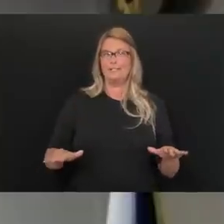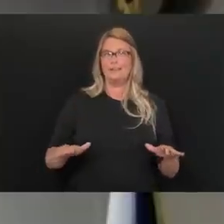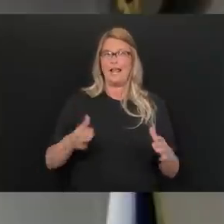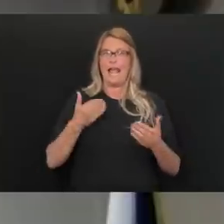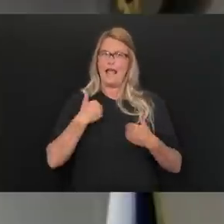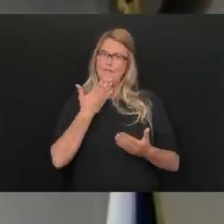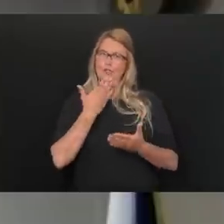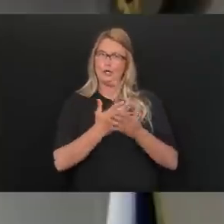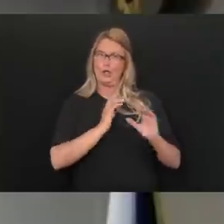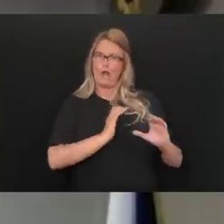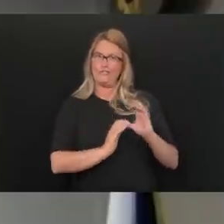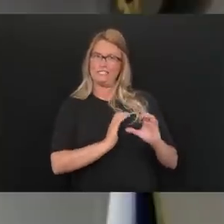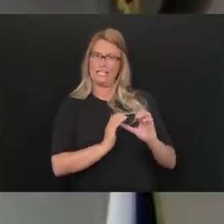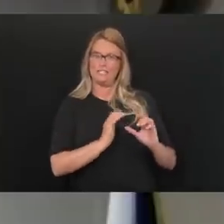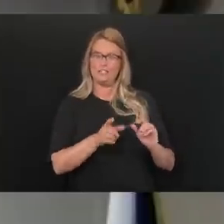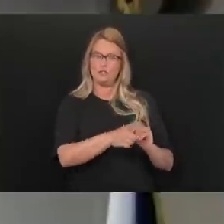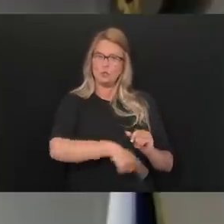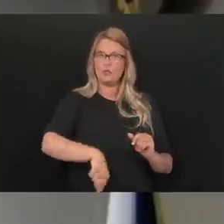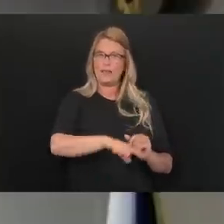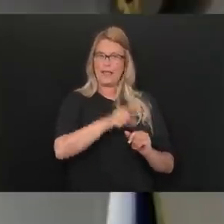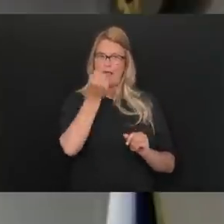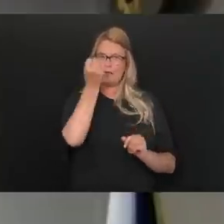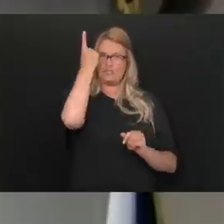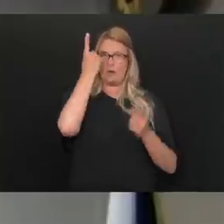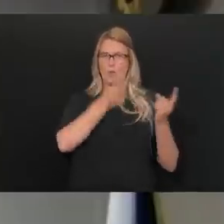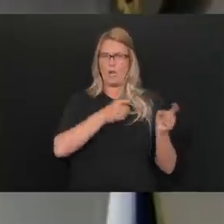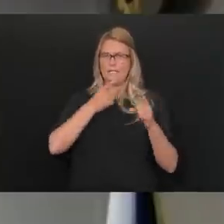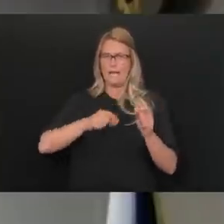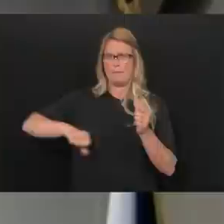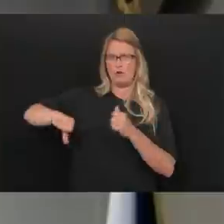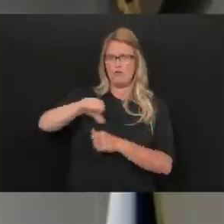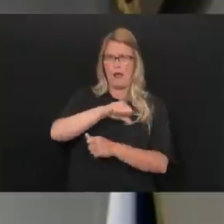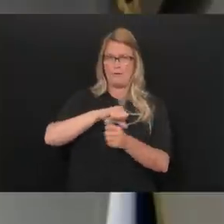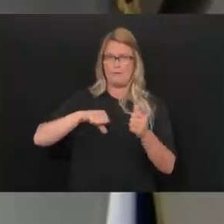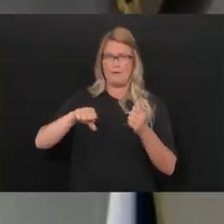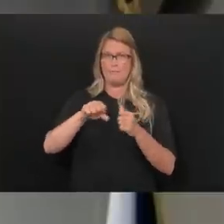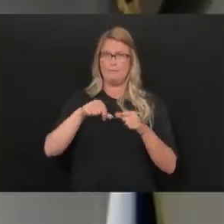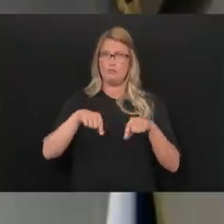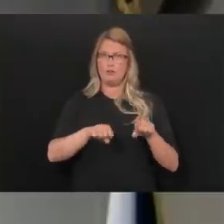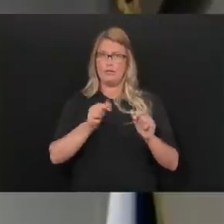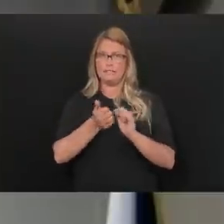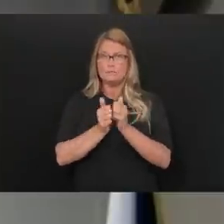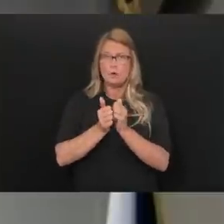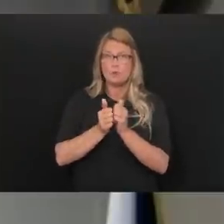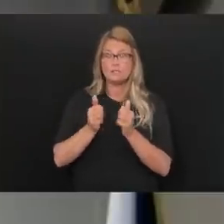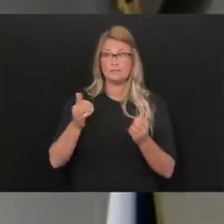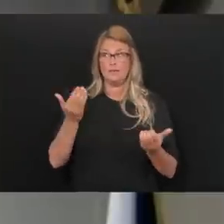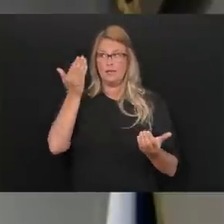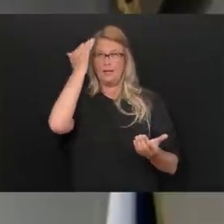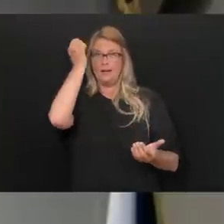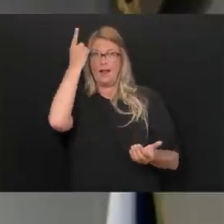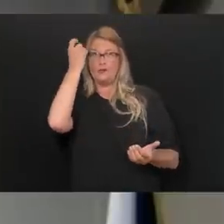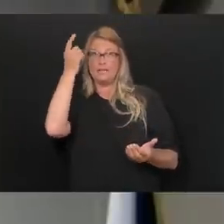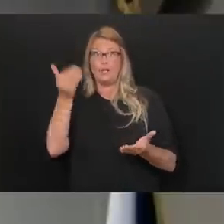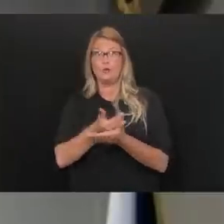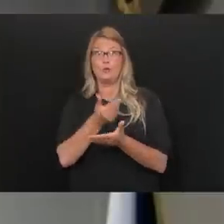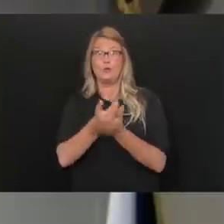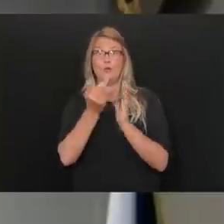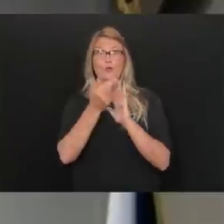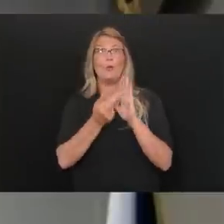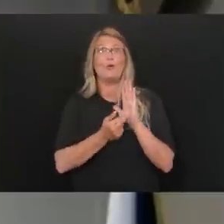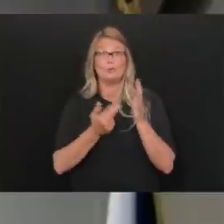conversation with their child, understand what's happening around them, and help them comply with the same new rules of how we're operating today.